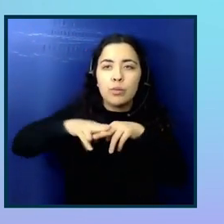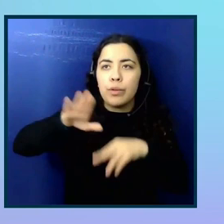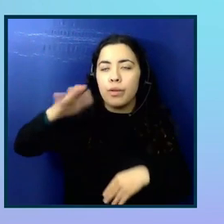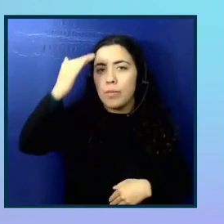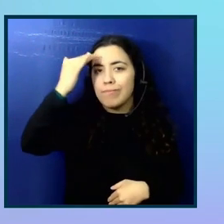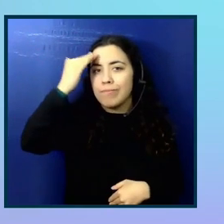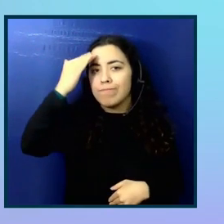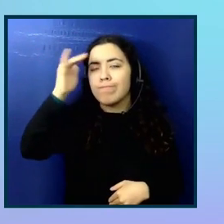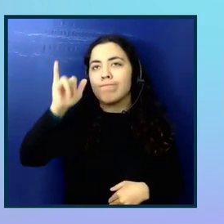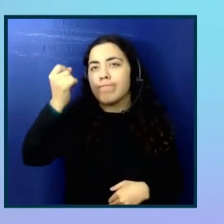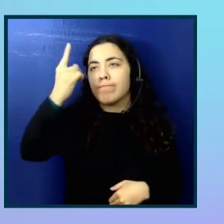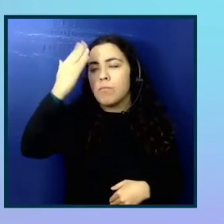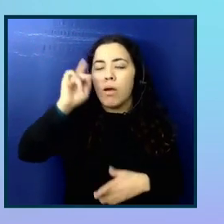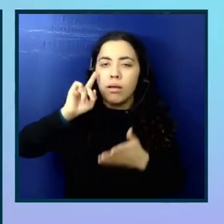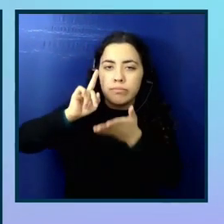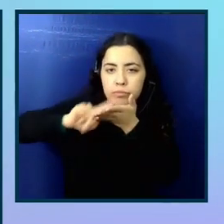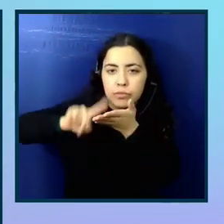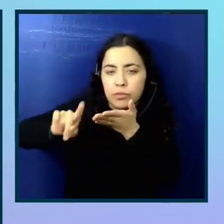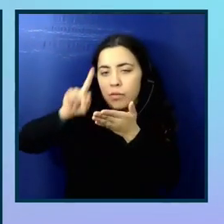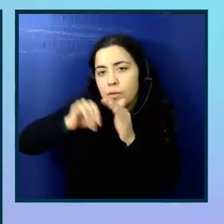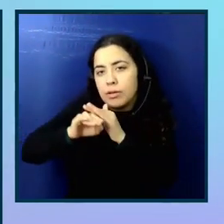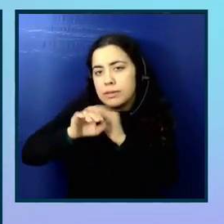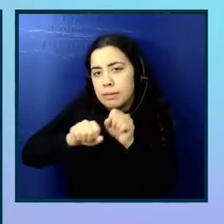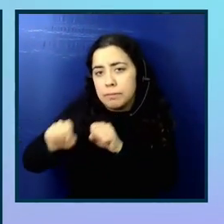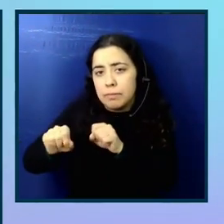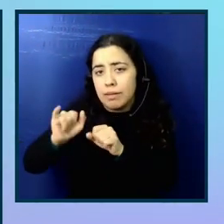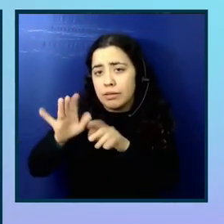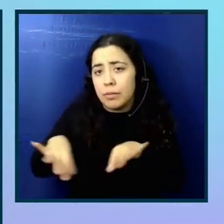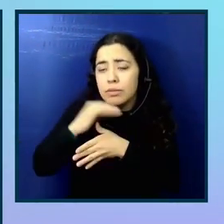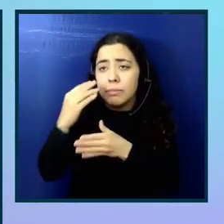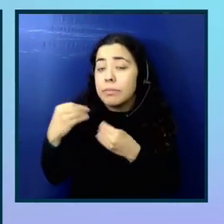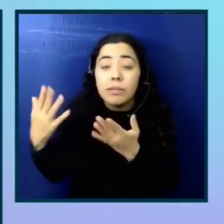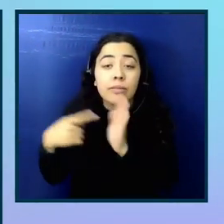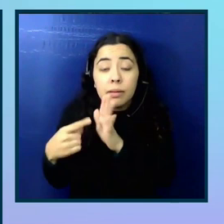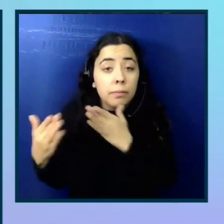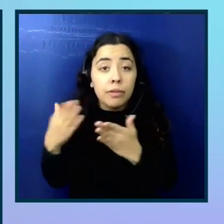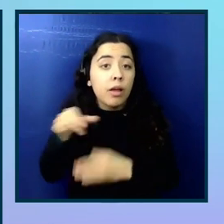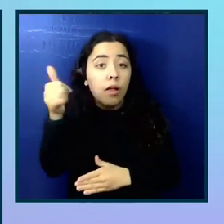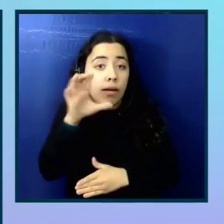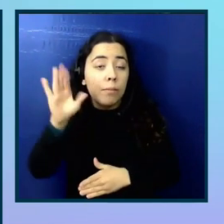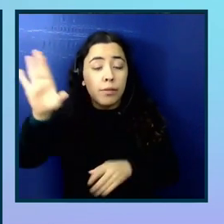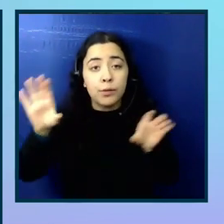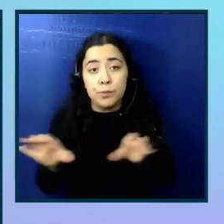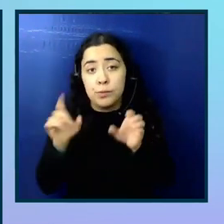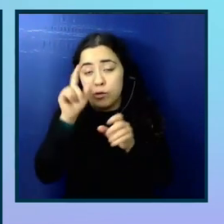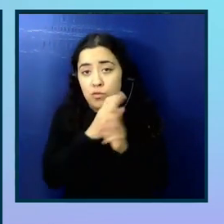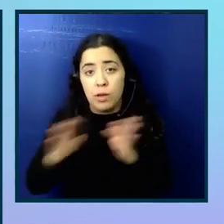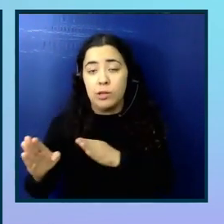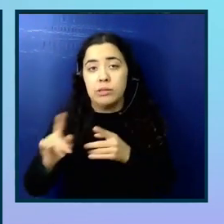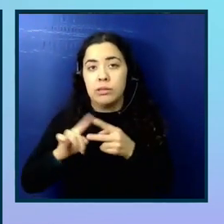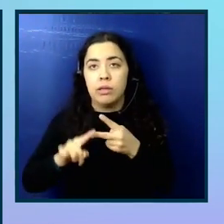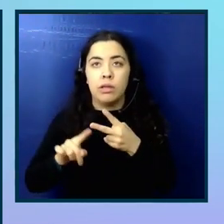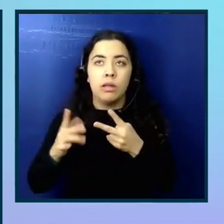why accessibility research is important. So if you can give examples of what the kind